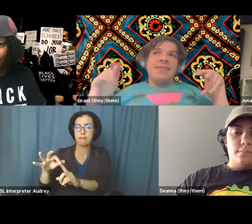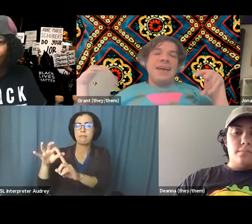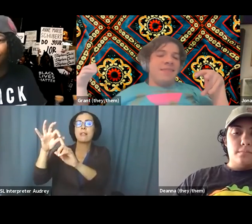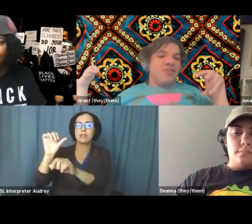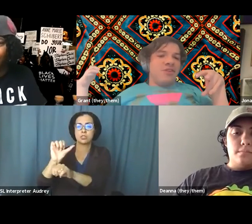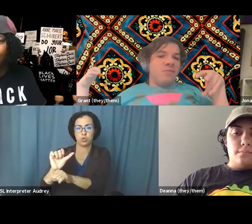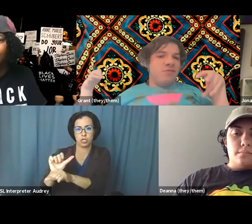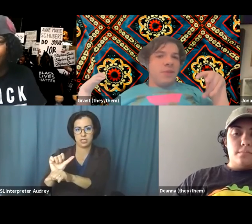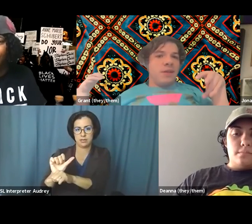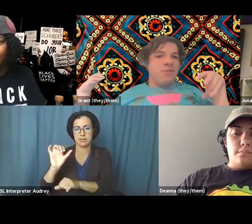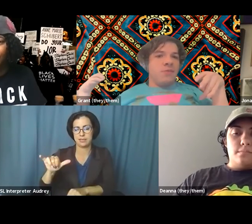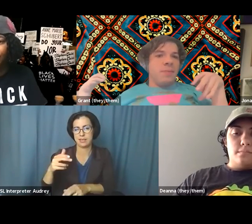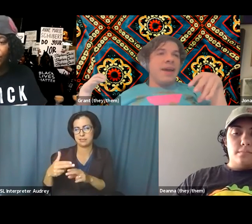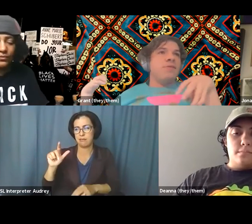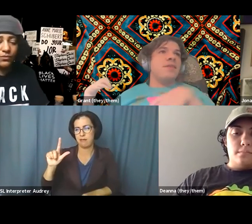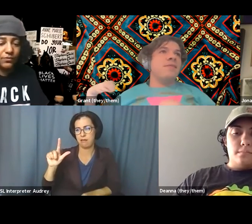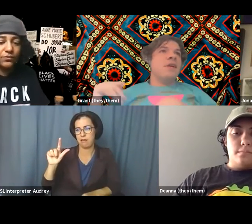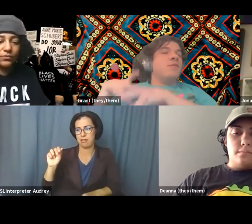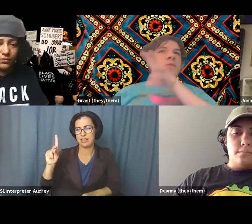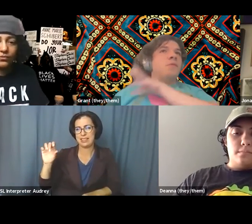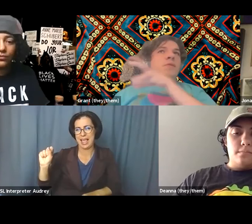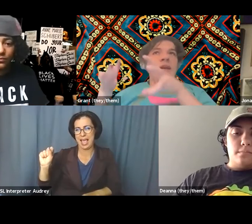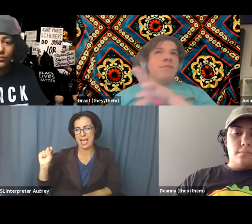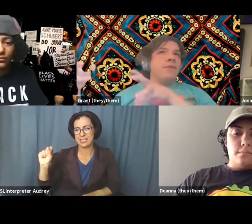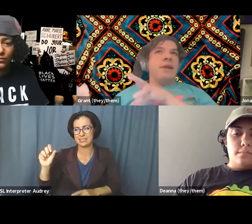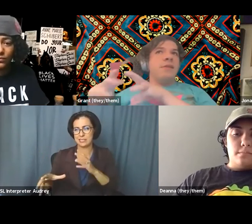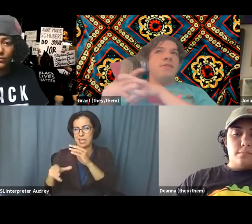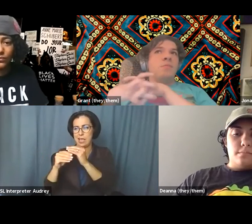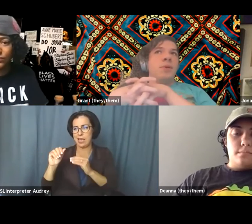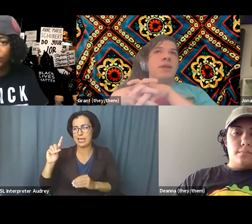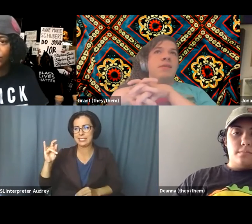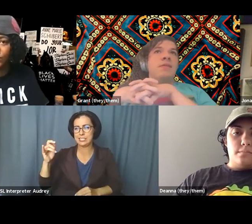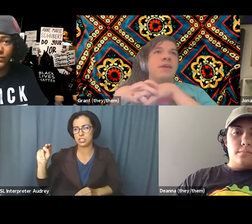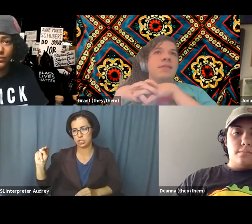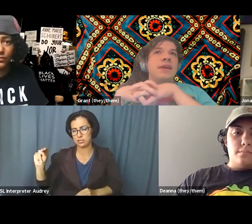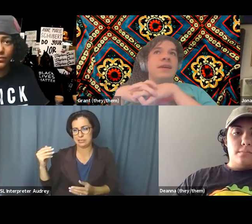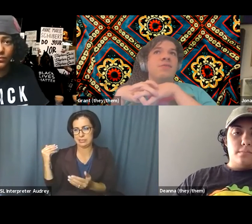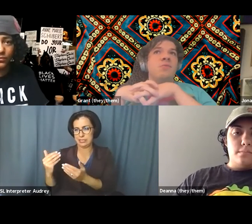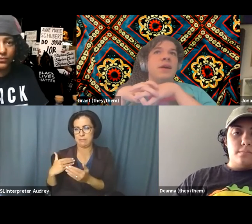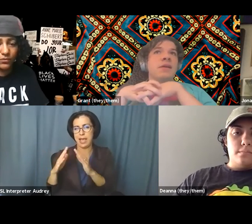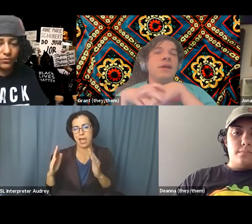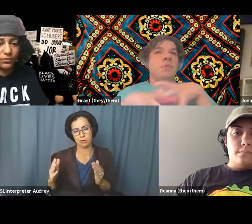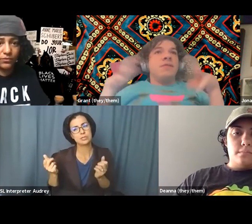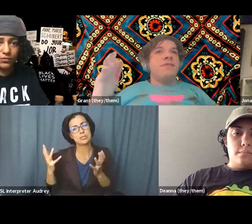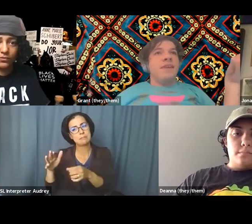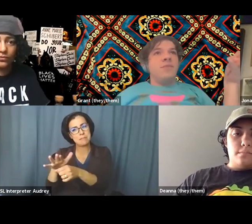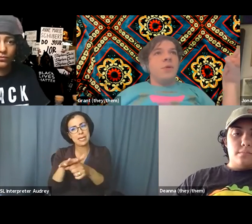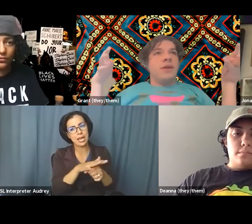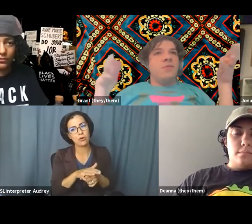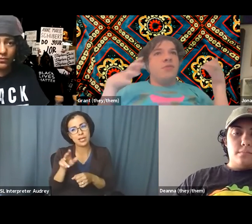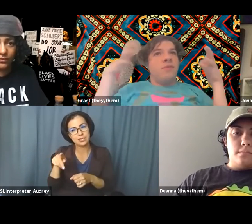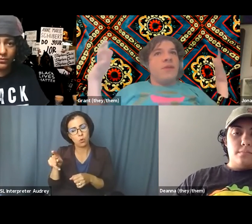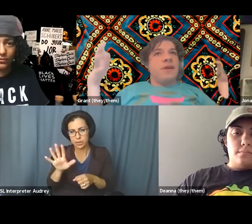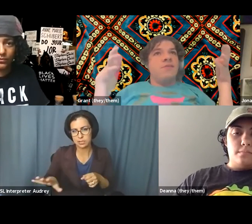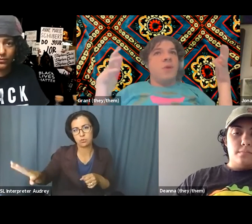that's in lads edition, which is really close to where my house is. Of course, there were lots of other areas in Portland like that as well, as well as the state of